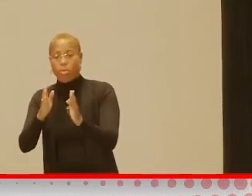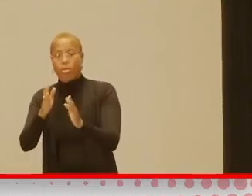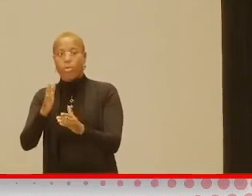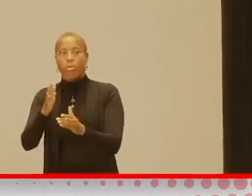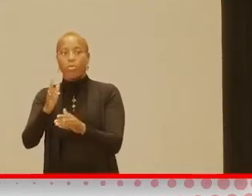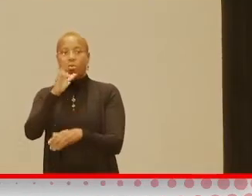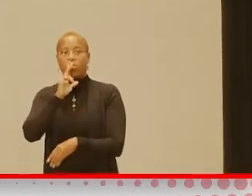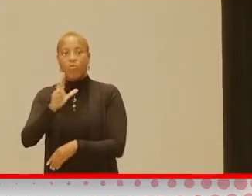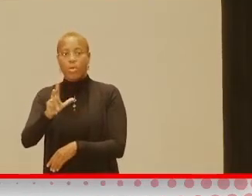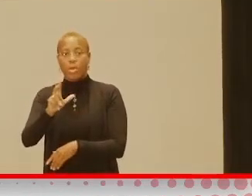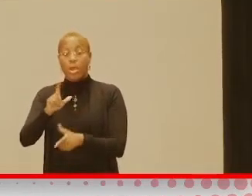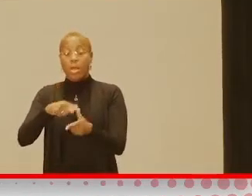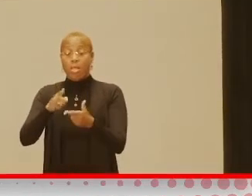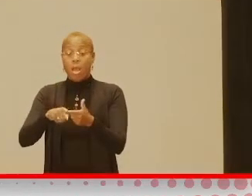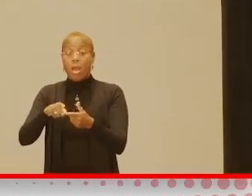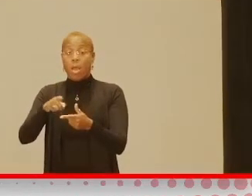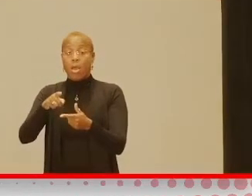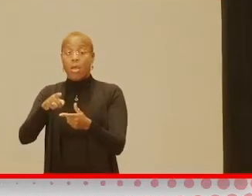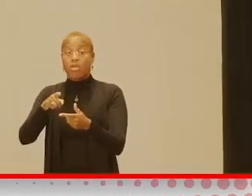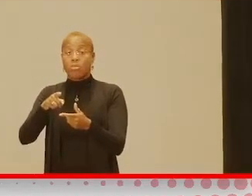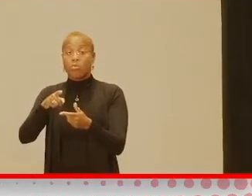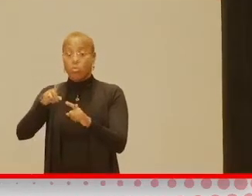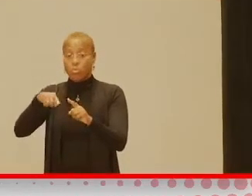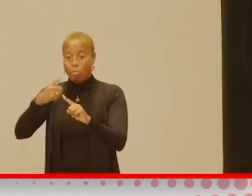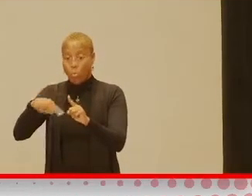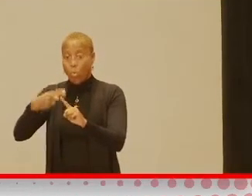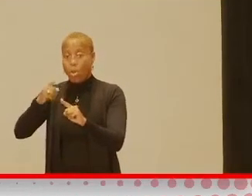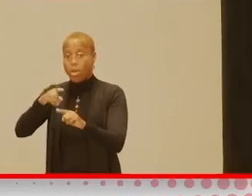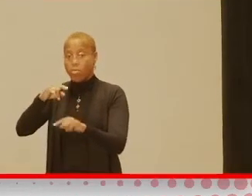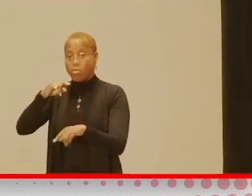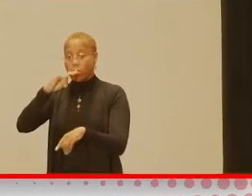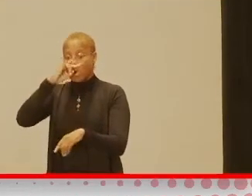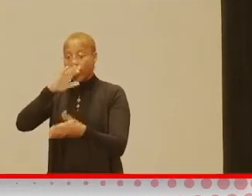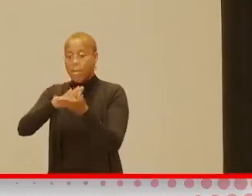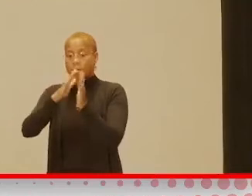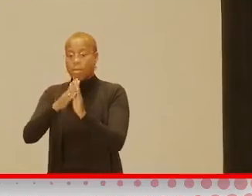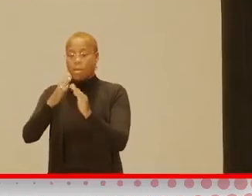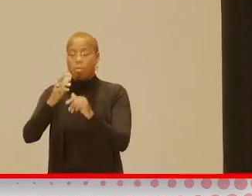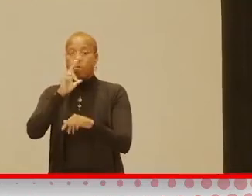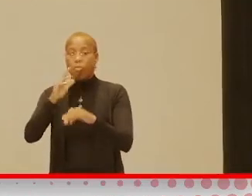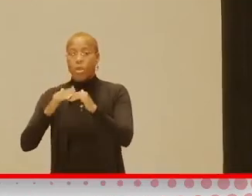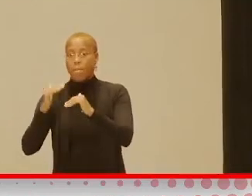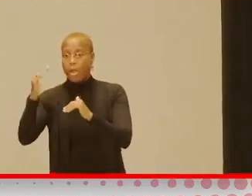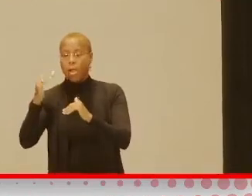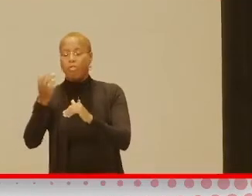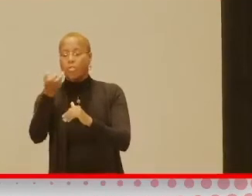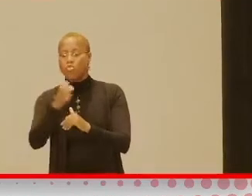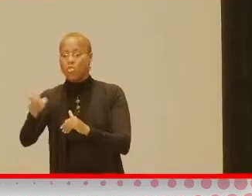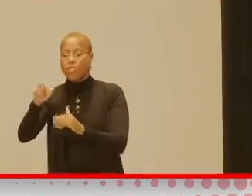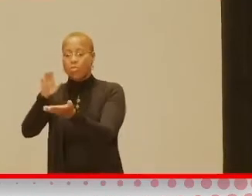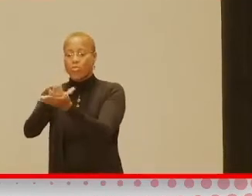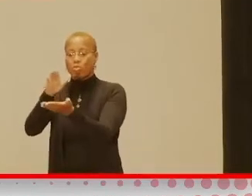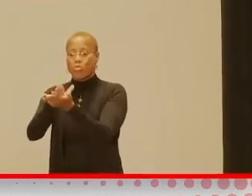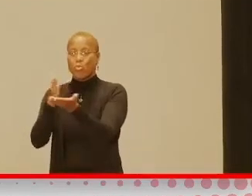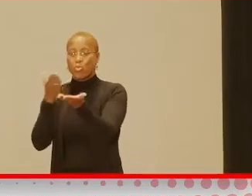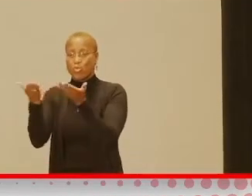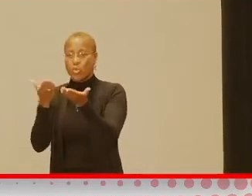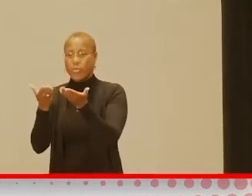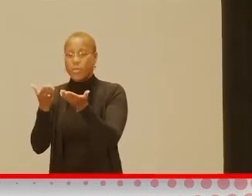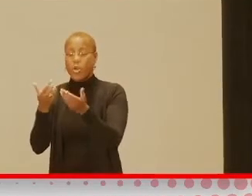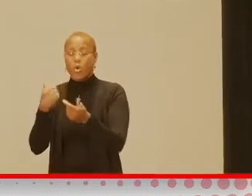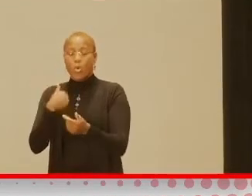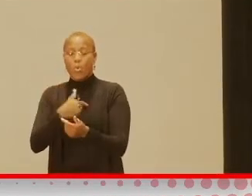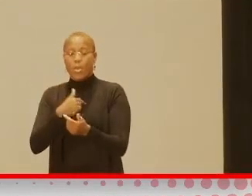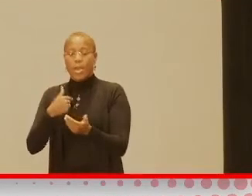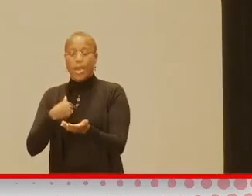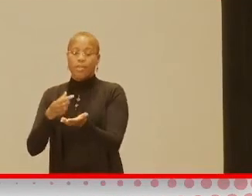once they turn three to school services. So, that 800 number is actually listed on these cards and, you know, feel free